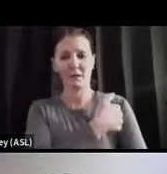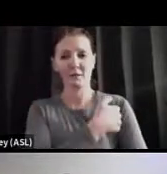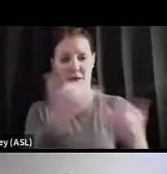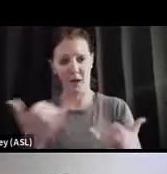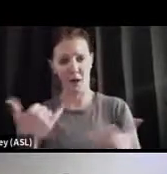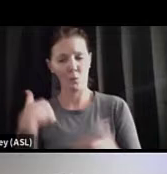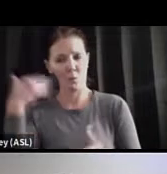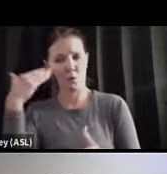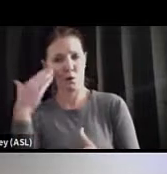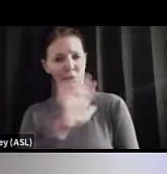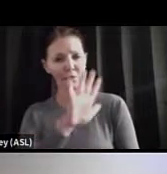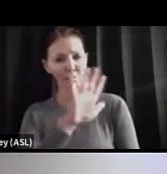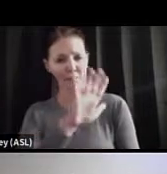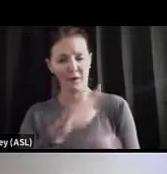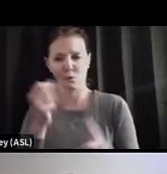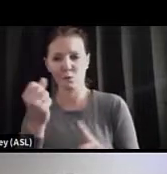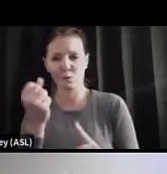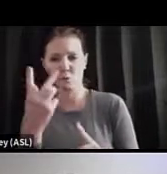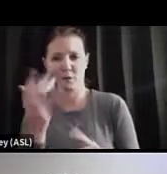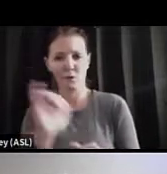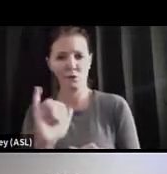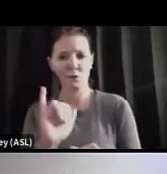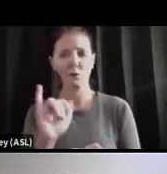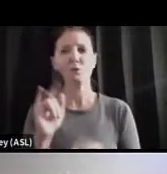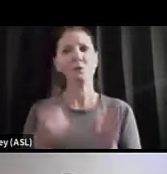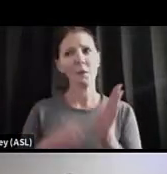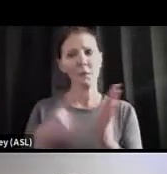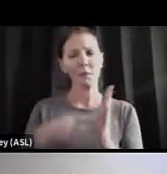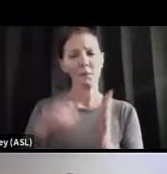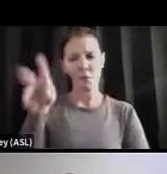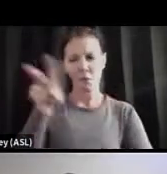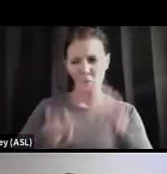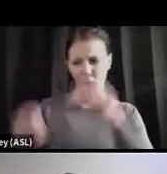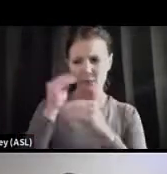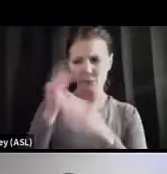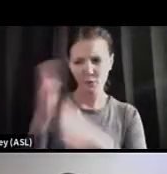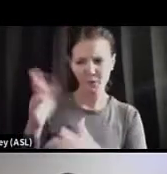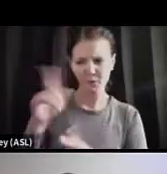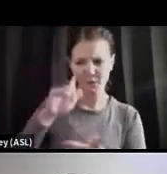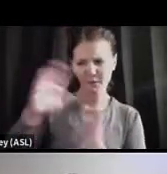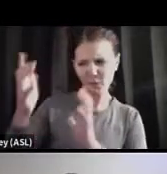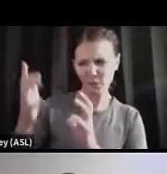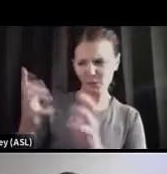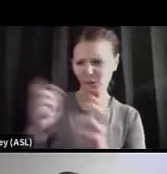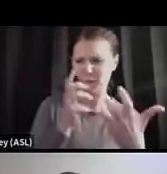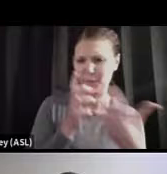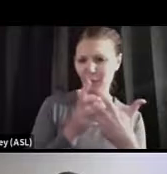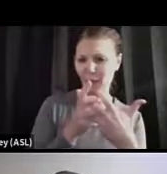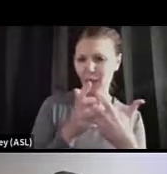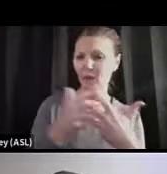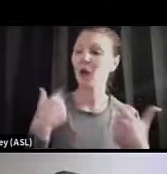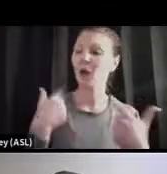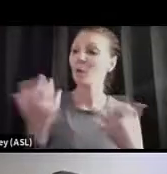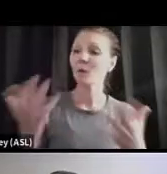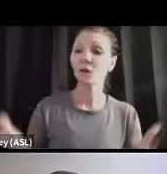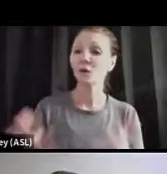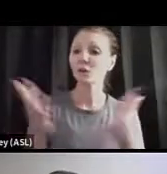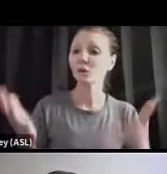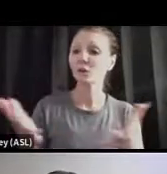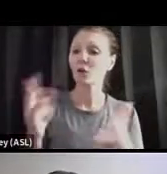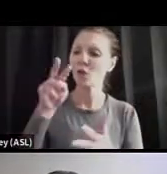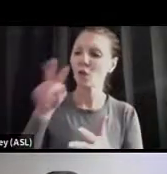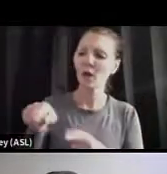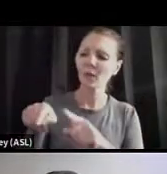look at a piece of information or you're confused by something that doesn't seem to match, one thing I always encourage people to do is look at the last